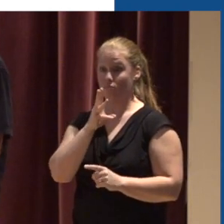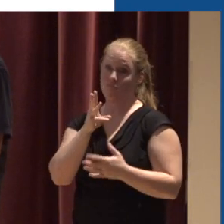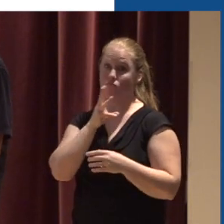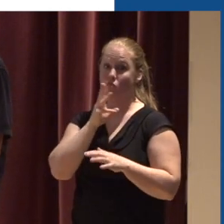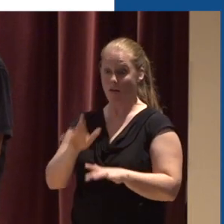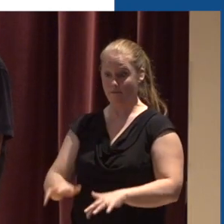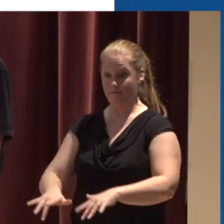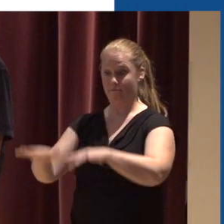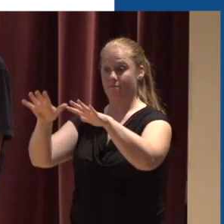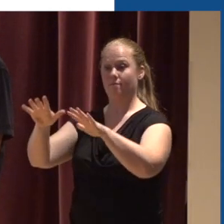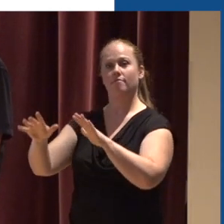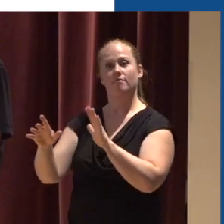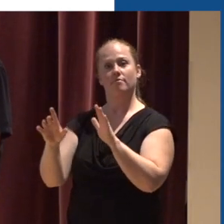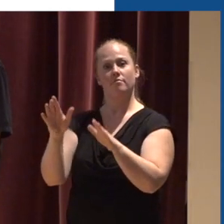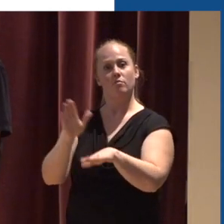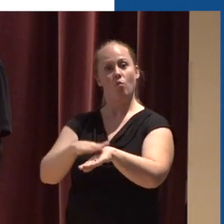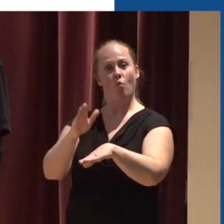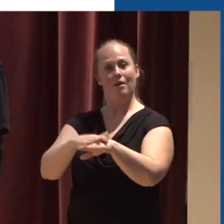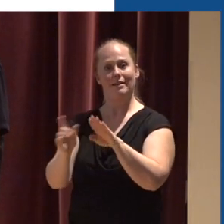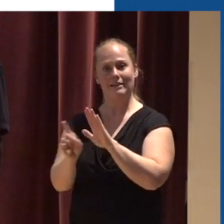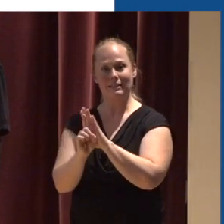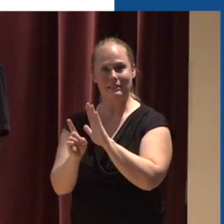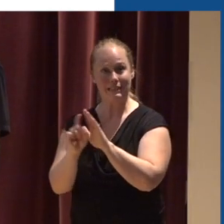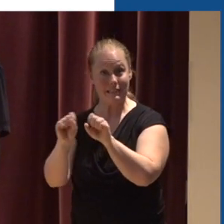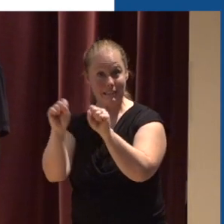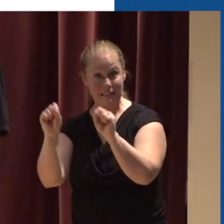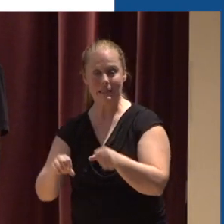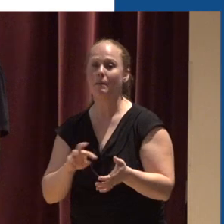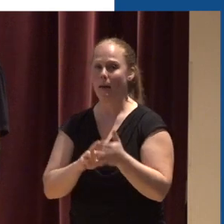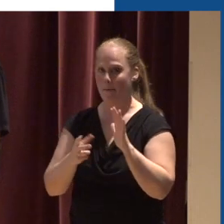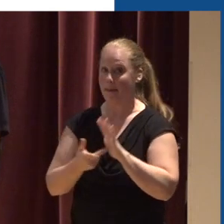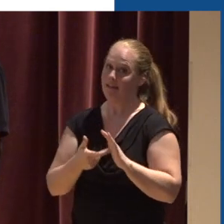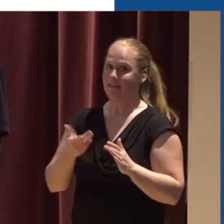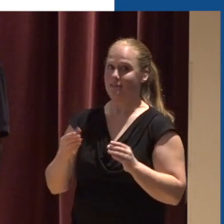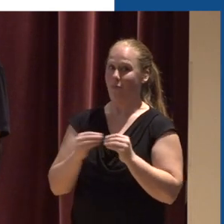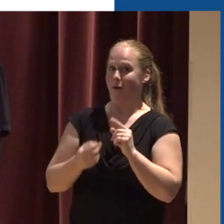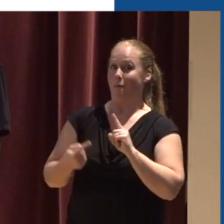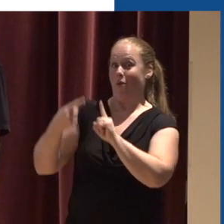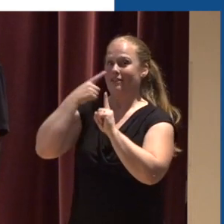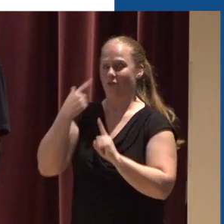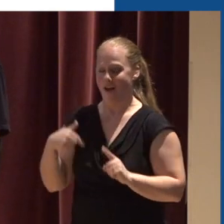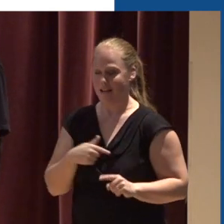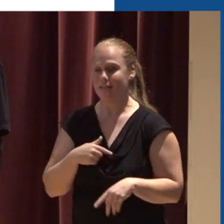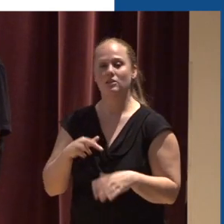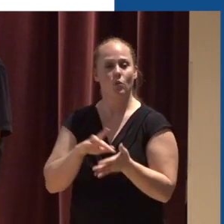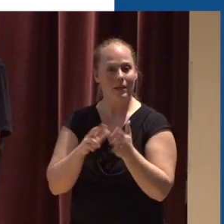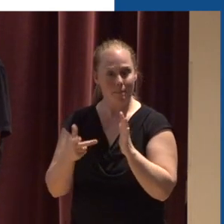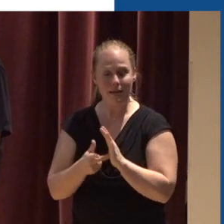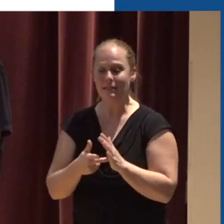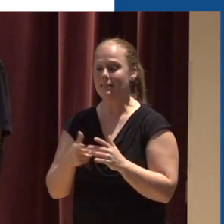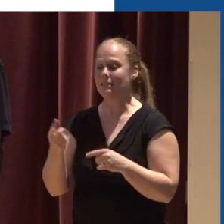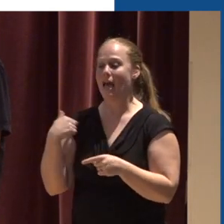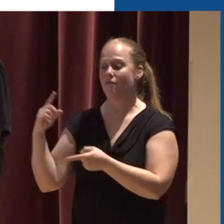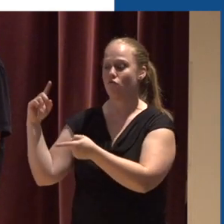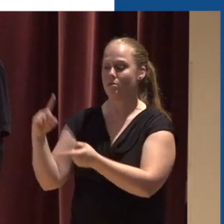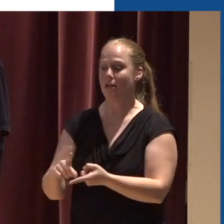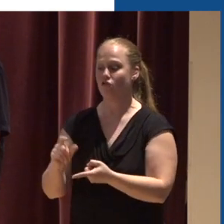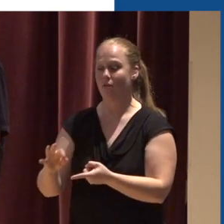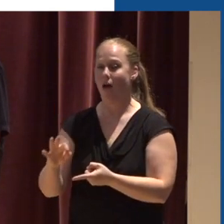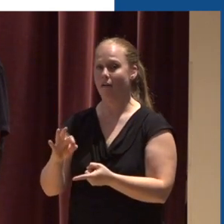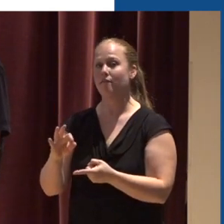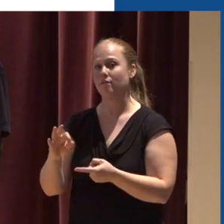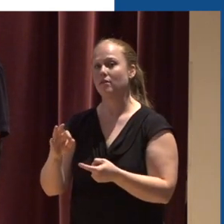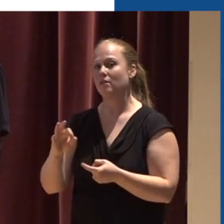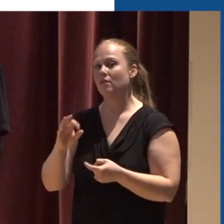the community rating system And what that means for anybody that lives within the regulatory flood plain Is that they get a reduction of their flood